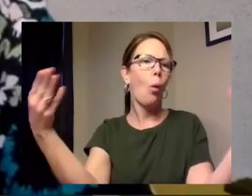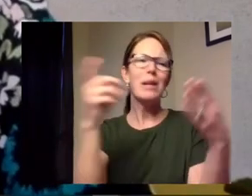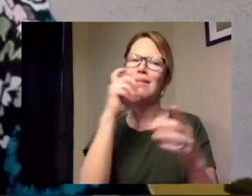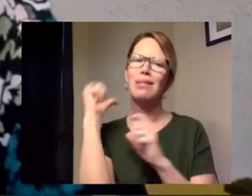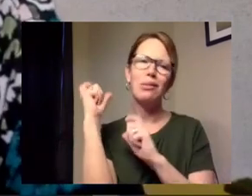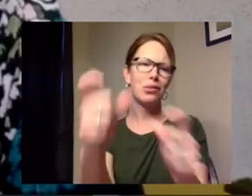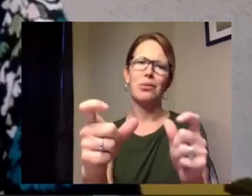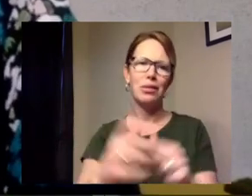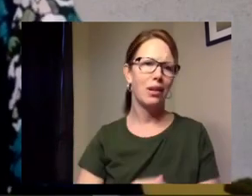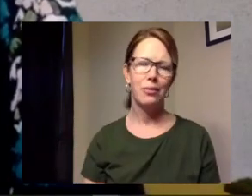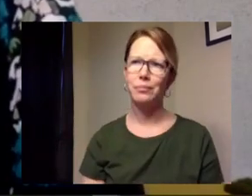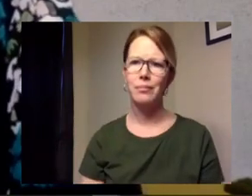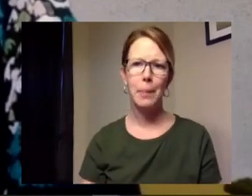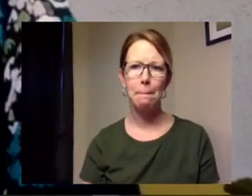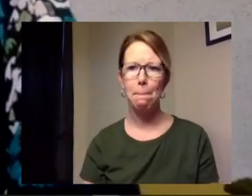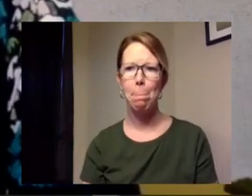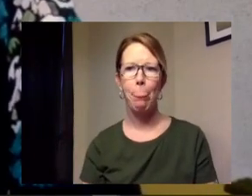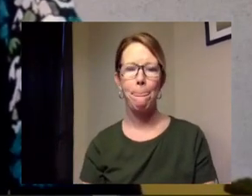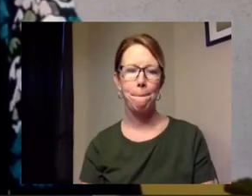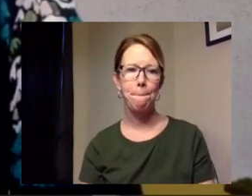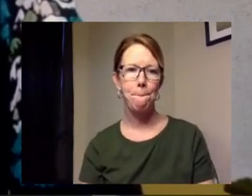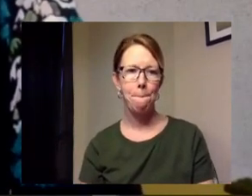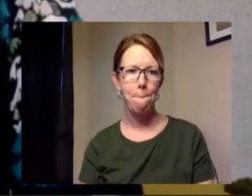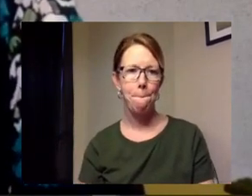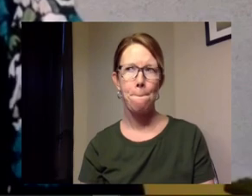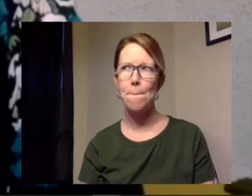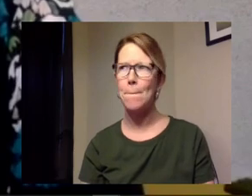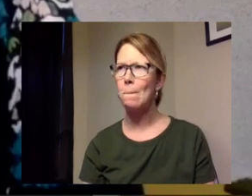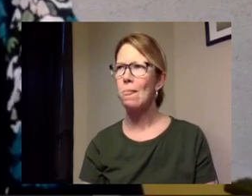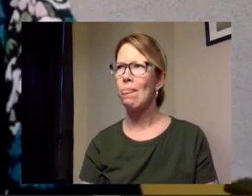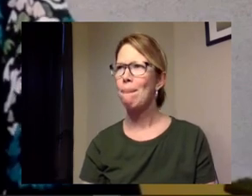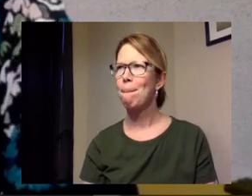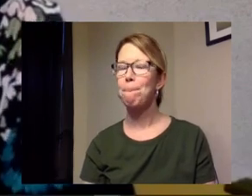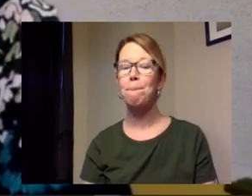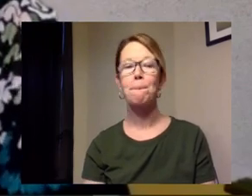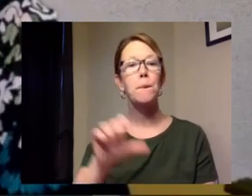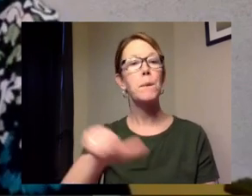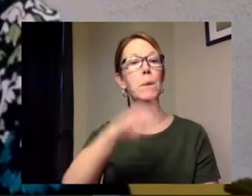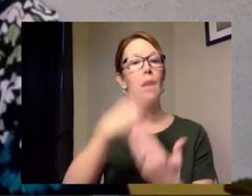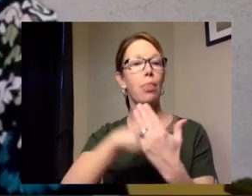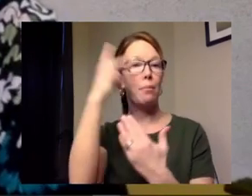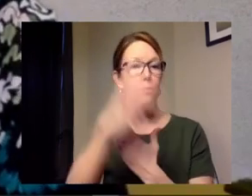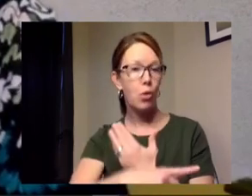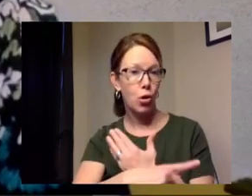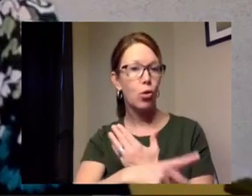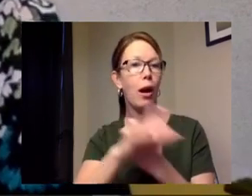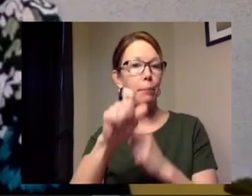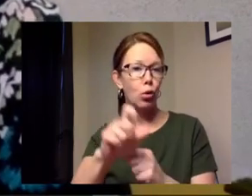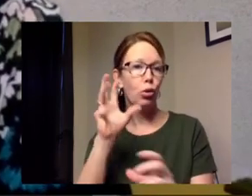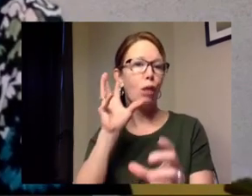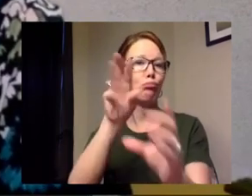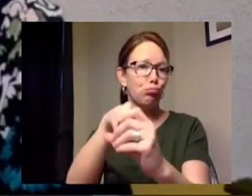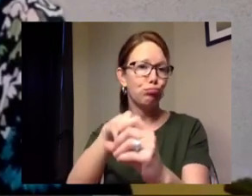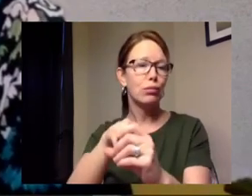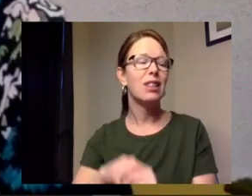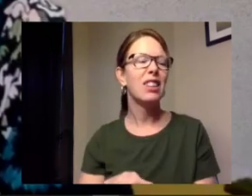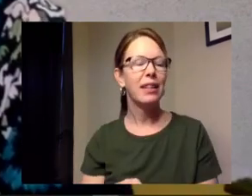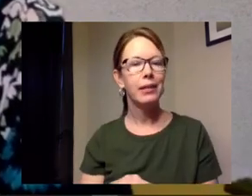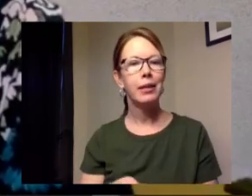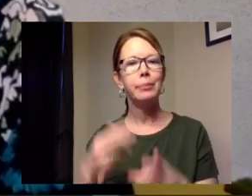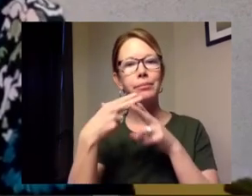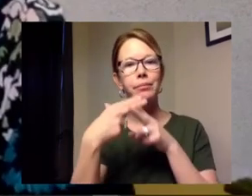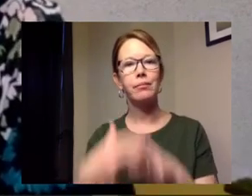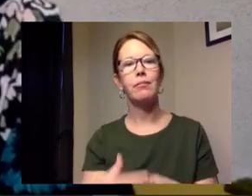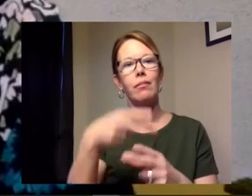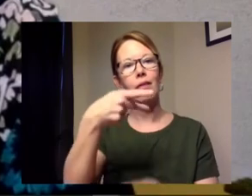utilized already um there is another program that you can also take advantage of it's called